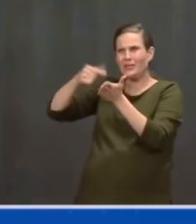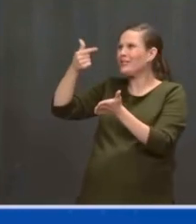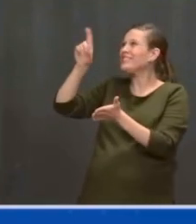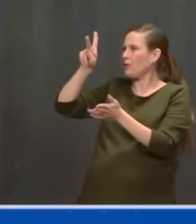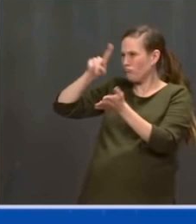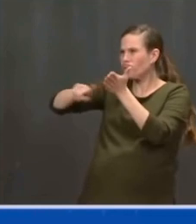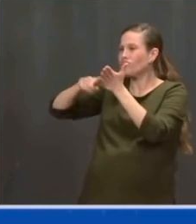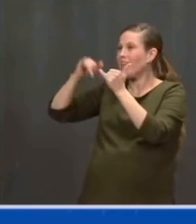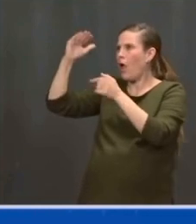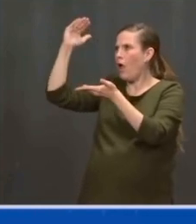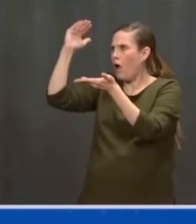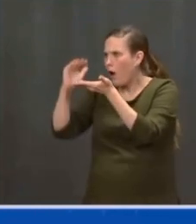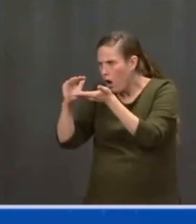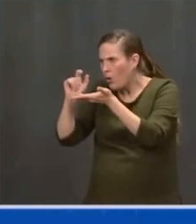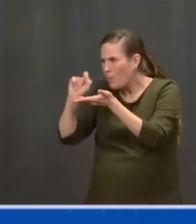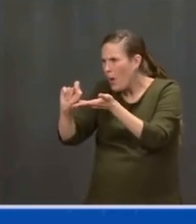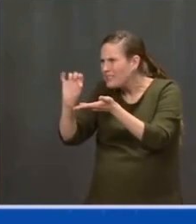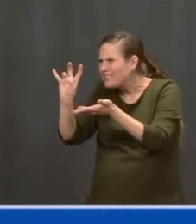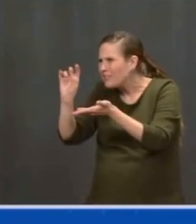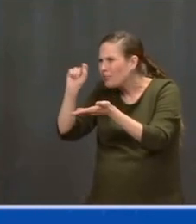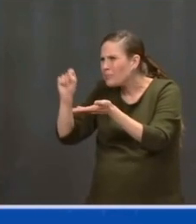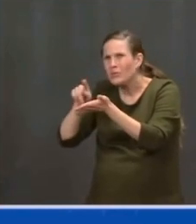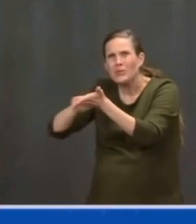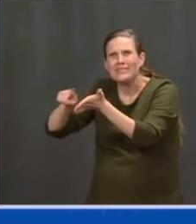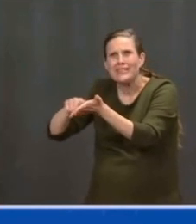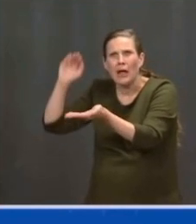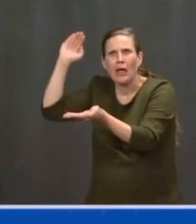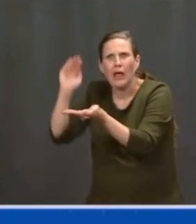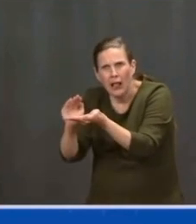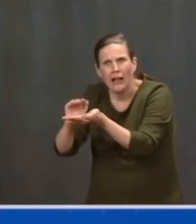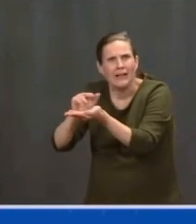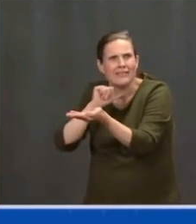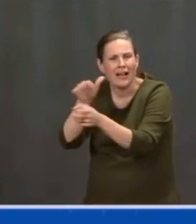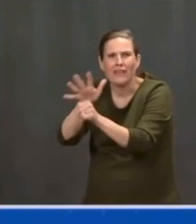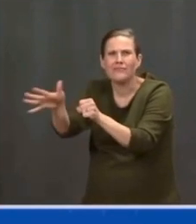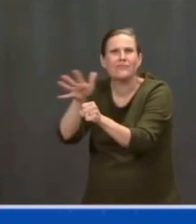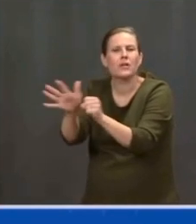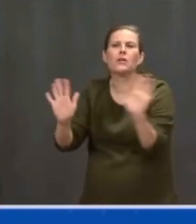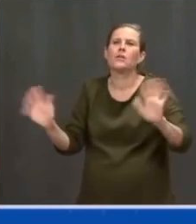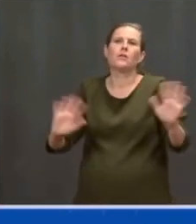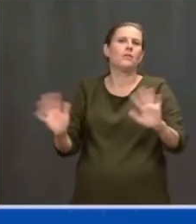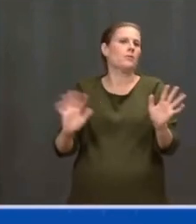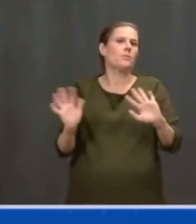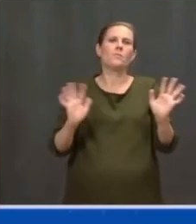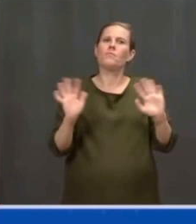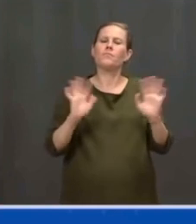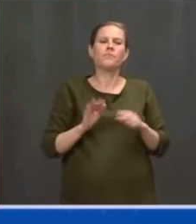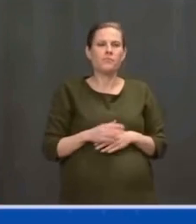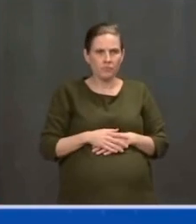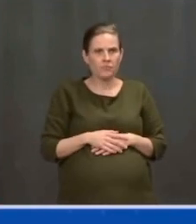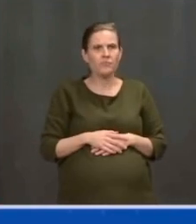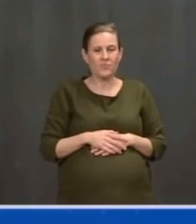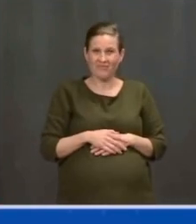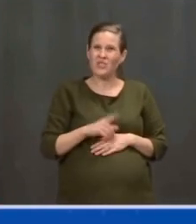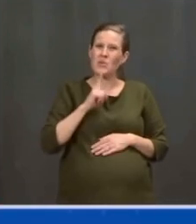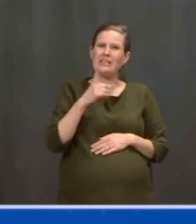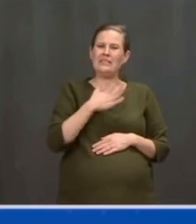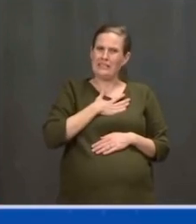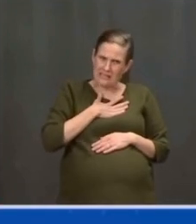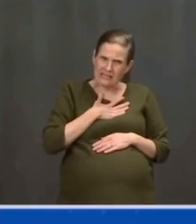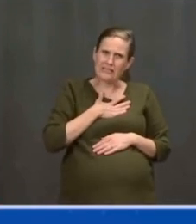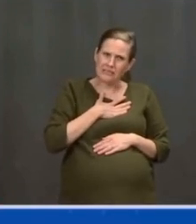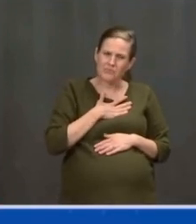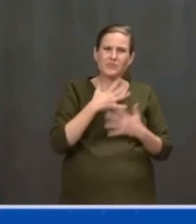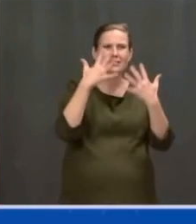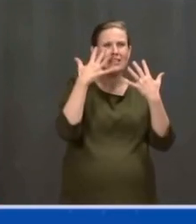Here's why that matters. We're one of only a few major economies in the world who public investment in research and development, as